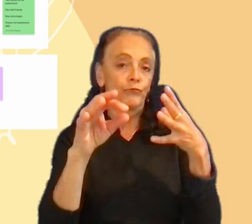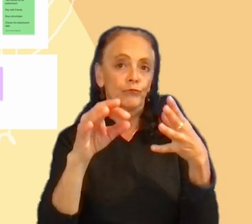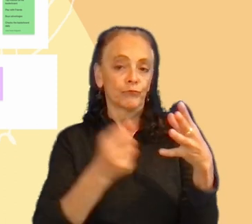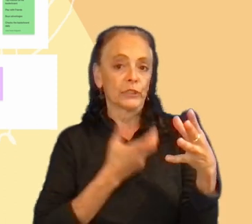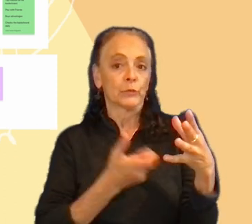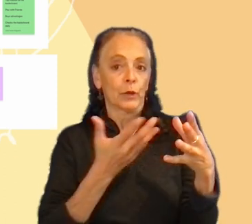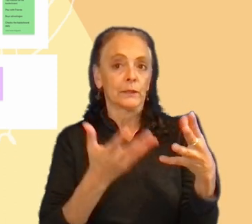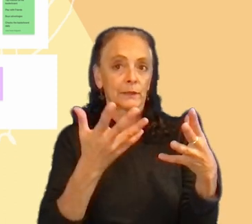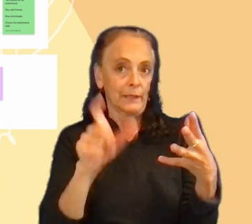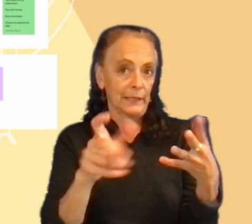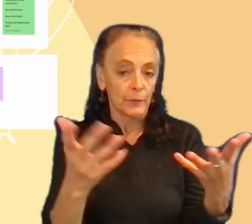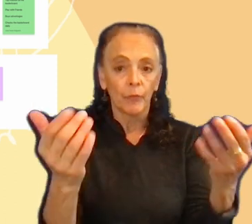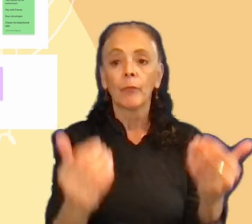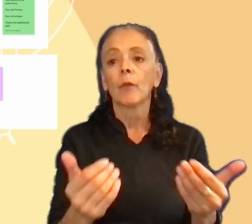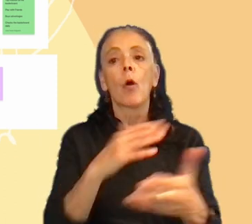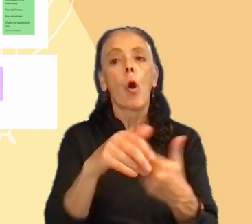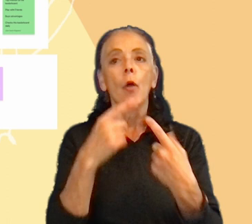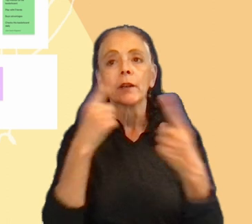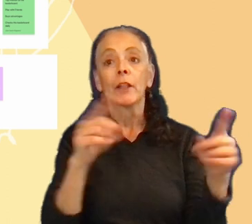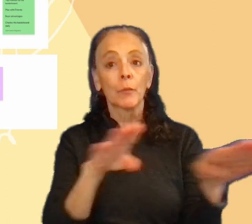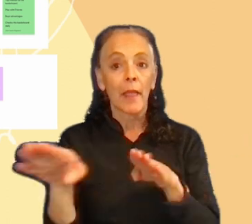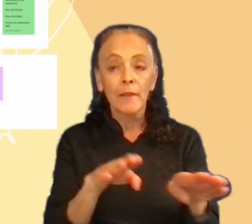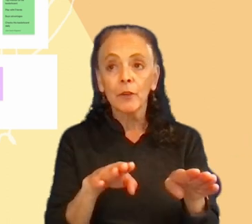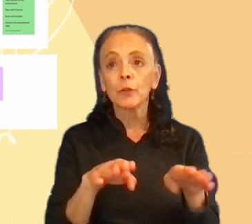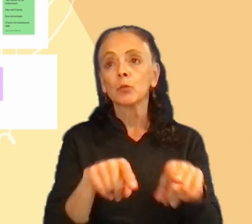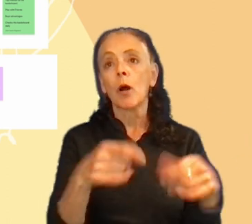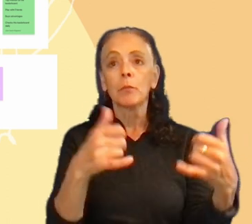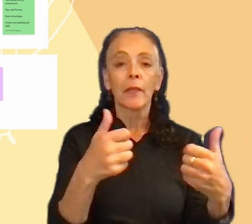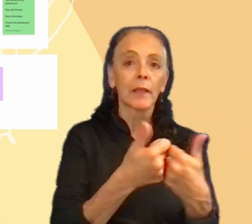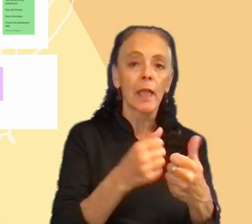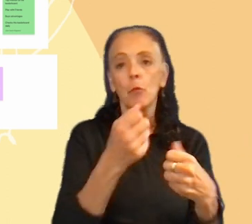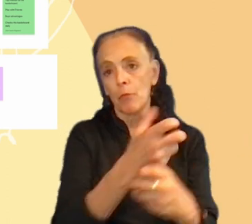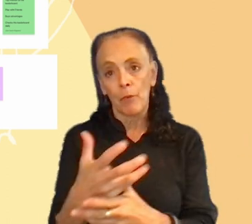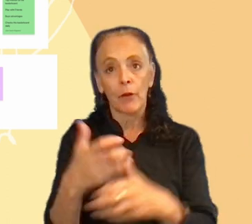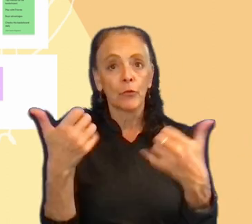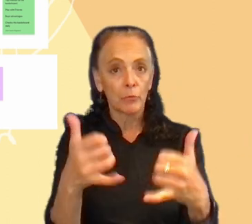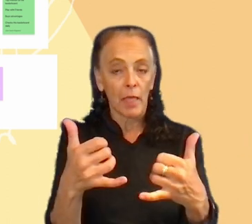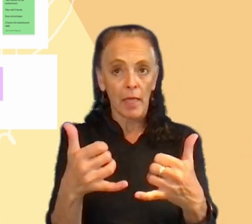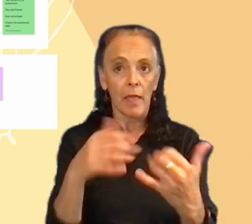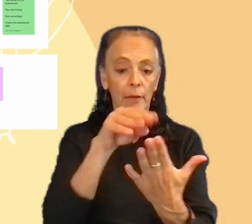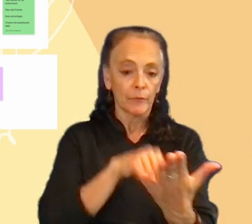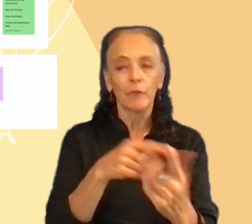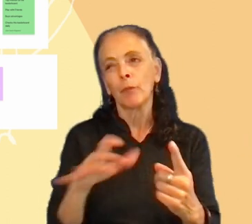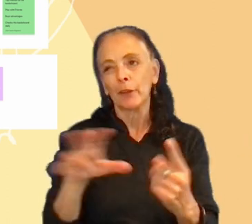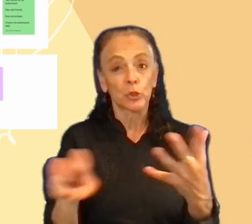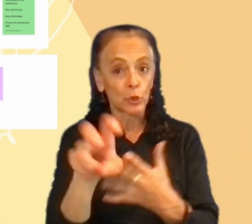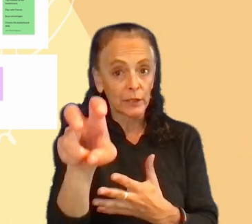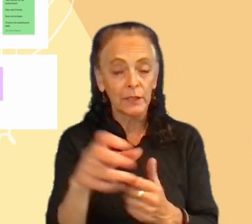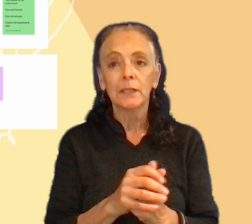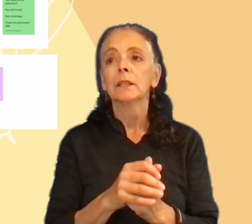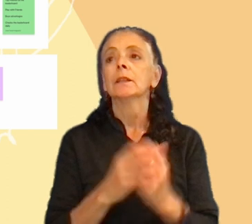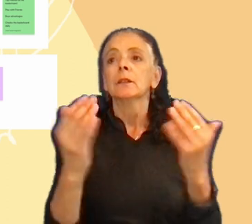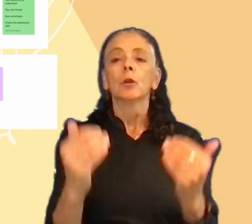collected all the declared behaviors when playing the game, or preparing to play, or from their journey. We